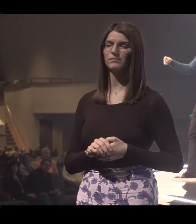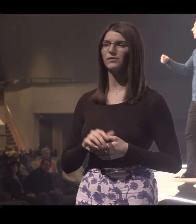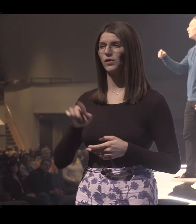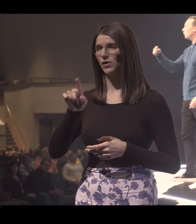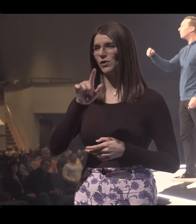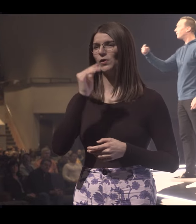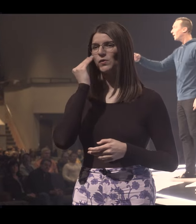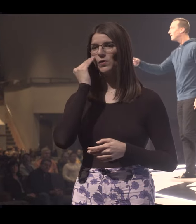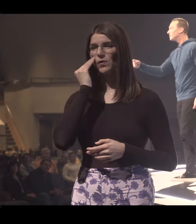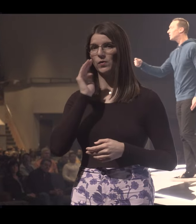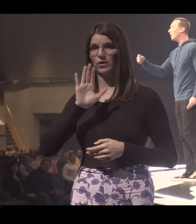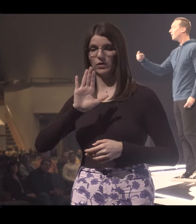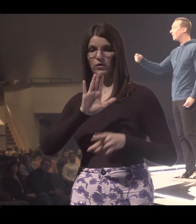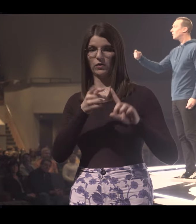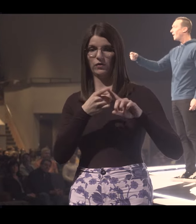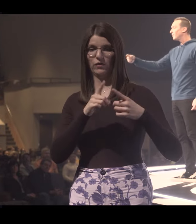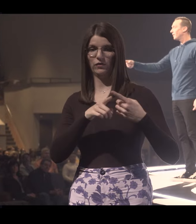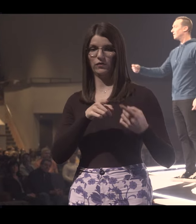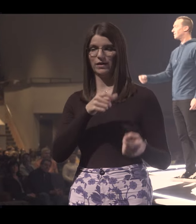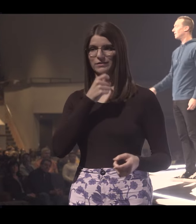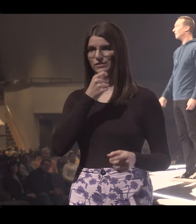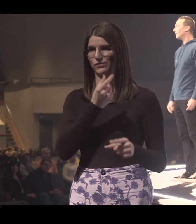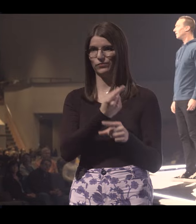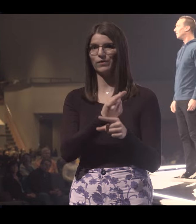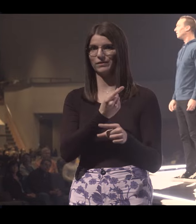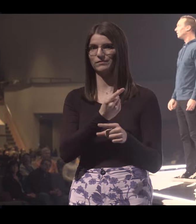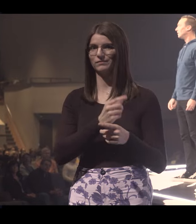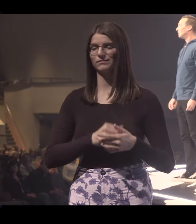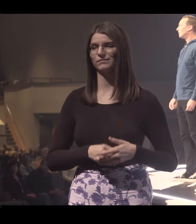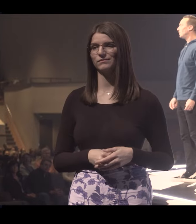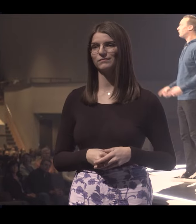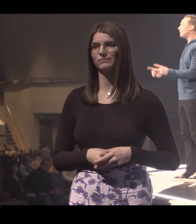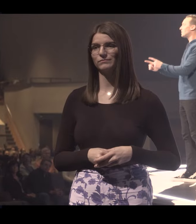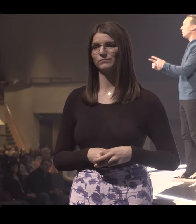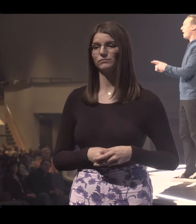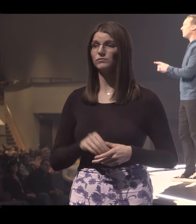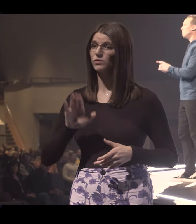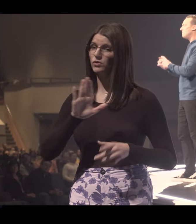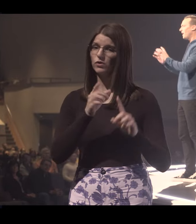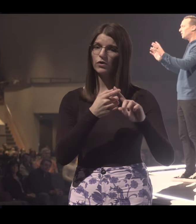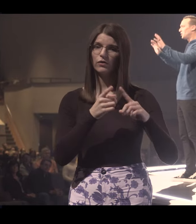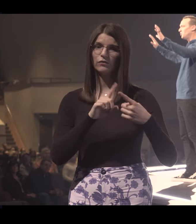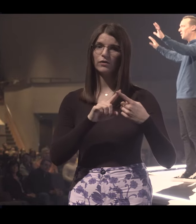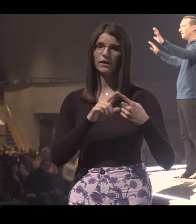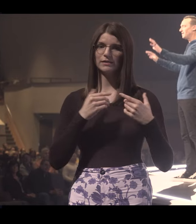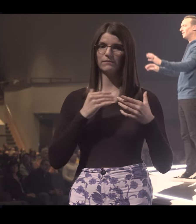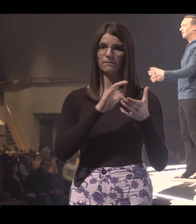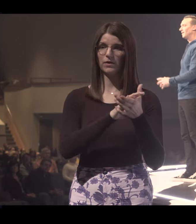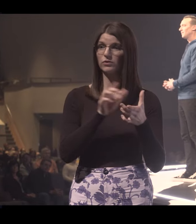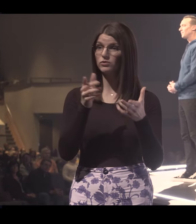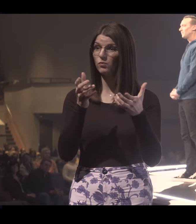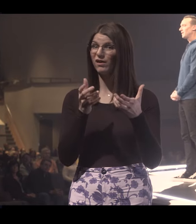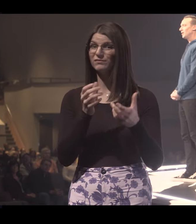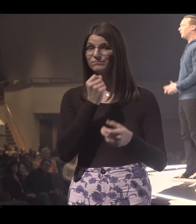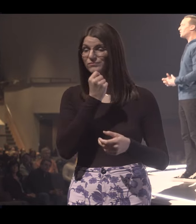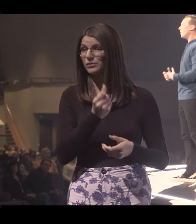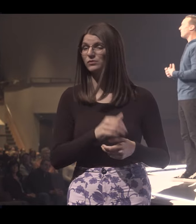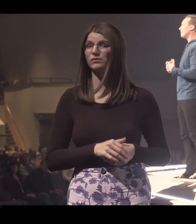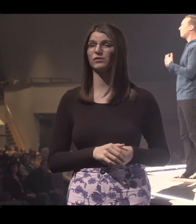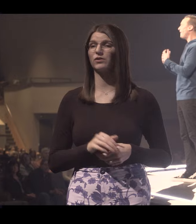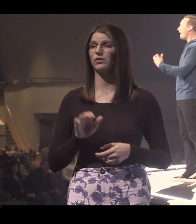You know your friends are not the right friends. Your friends don't have the marriage you want.